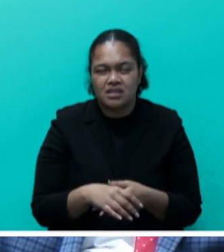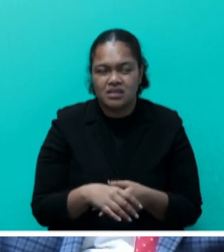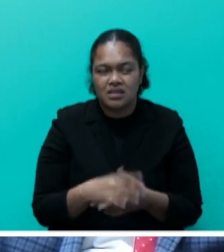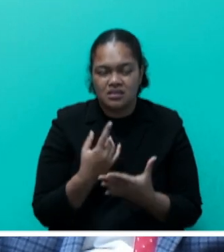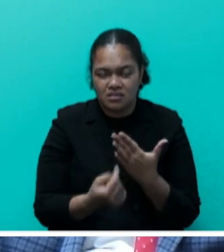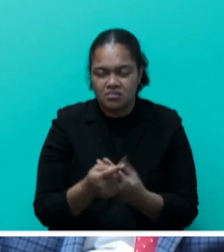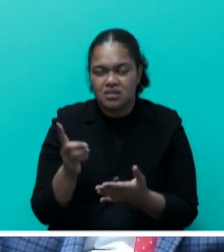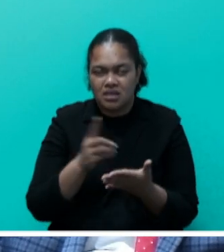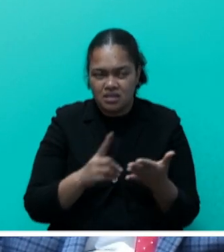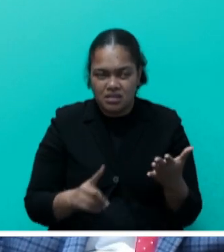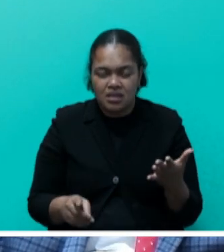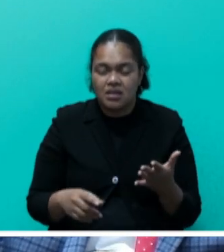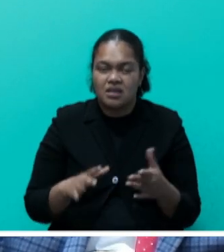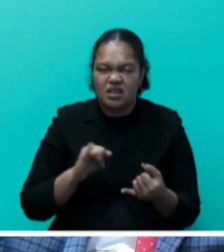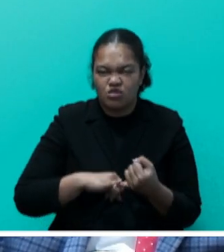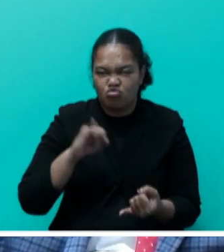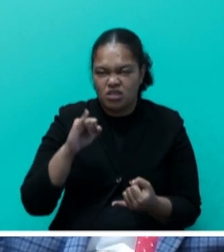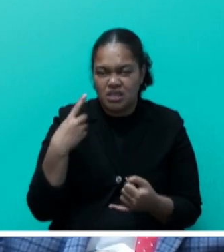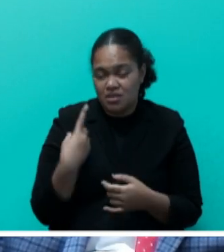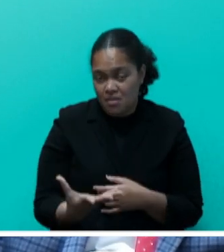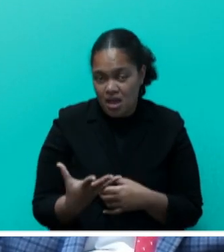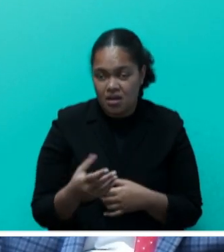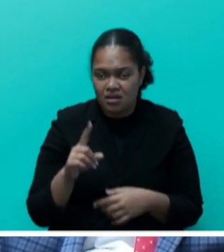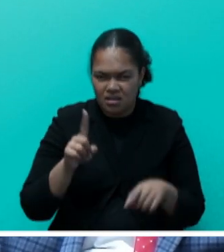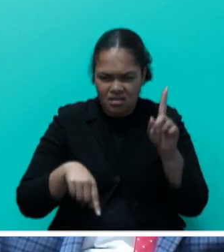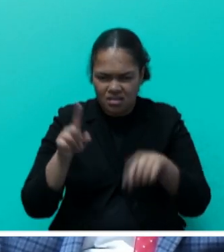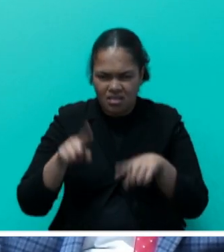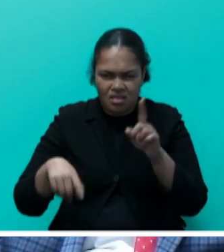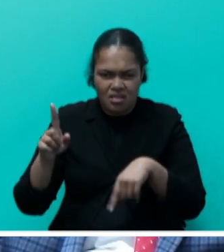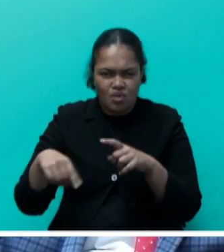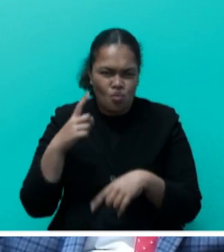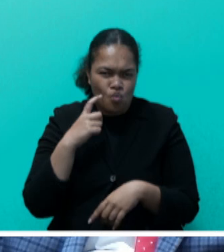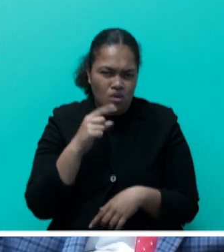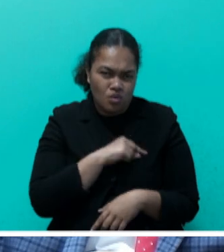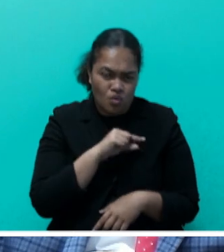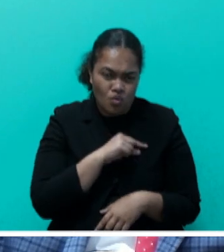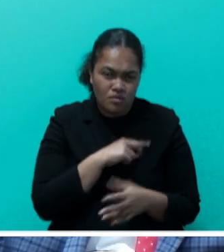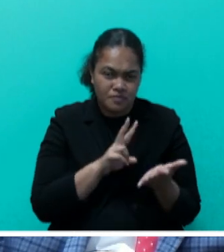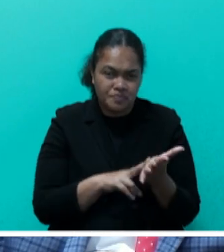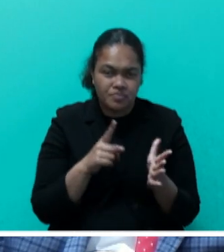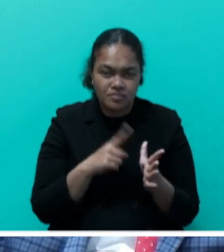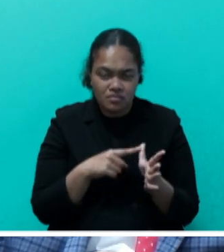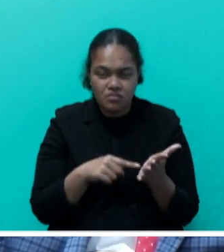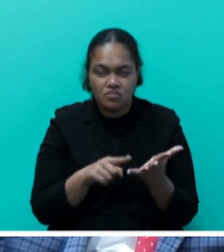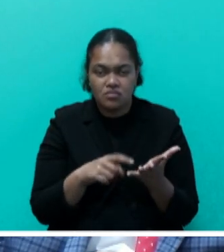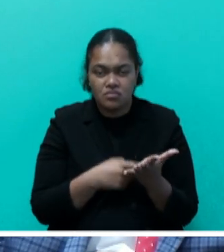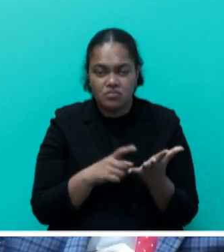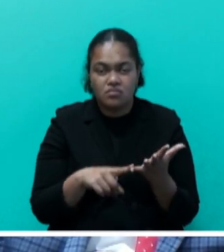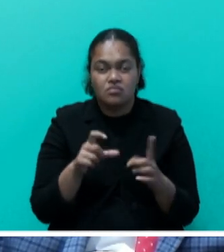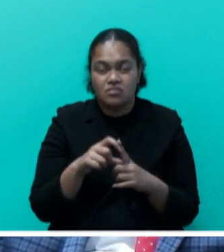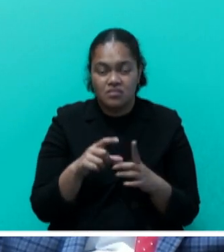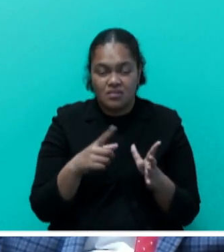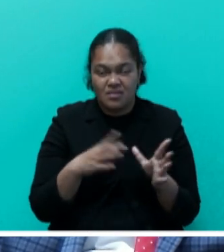design capacity due to increased demand. In addition, fluctuating raw water quality from the Vaturu Dam has exacerbated